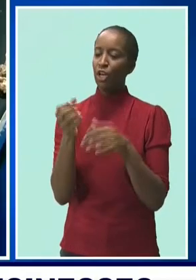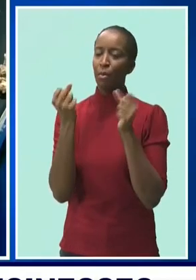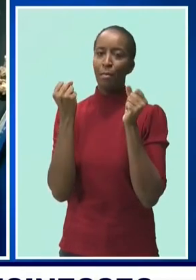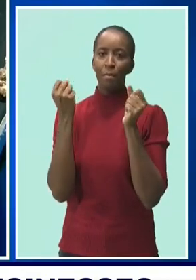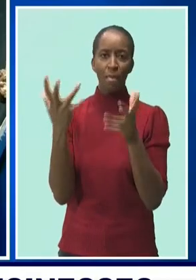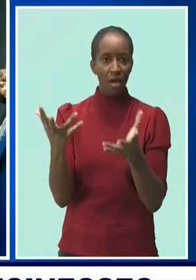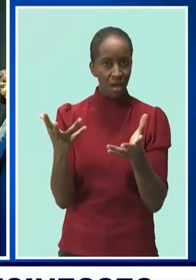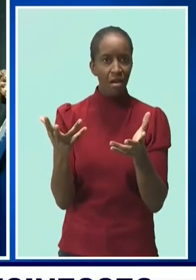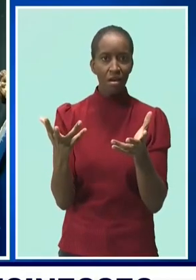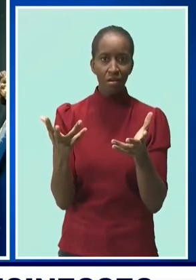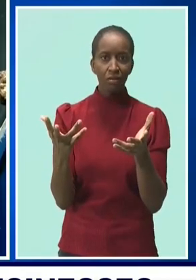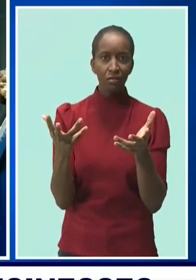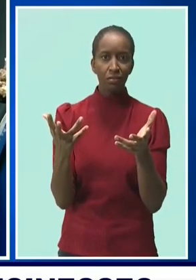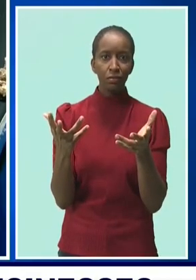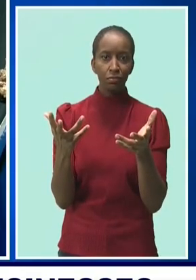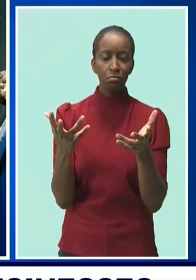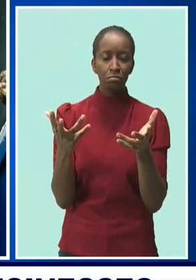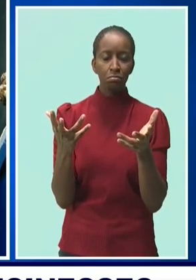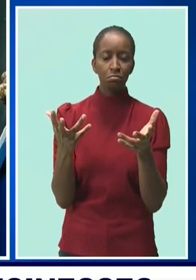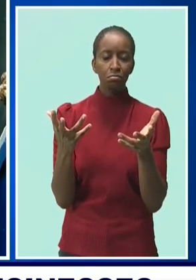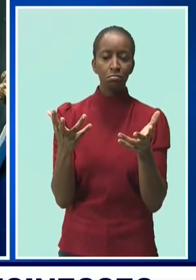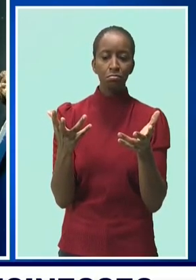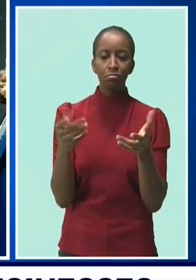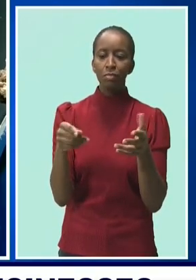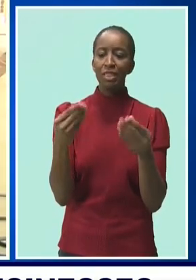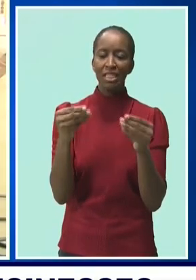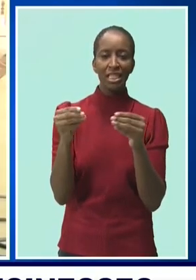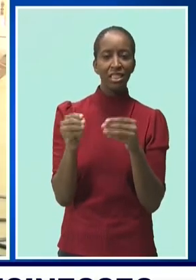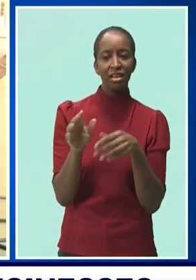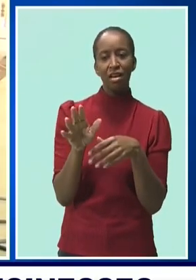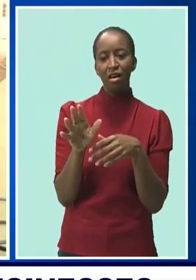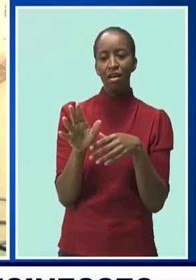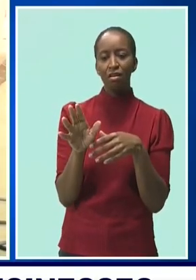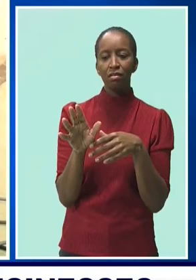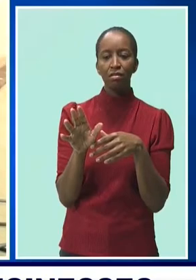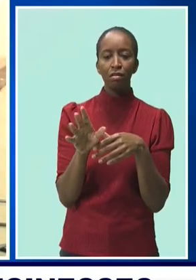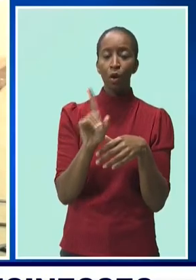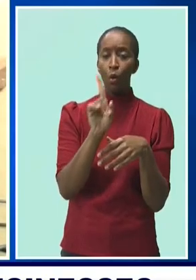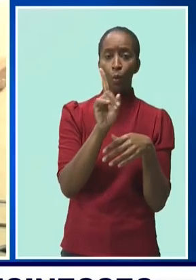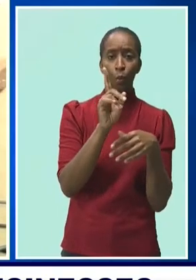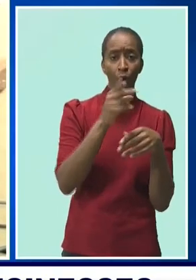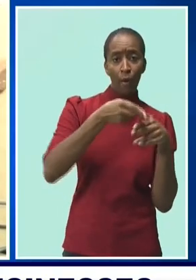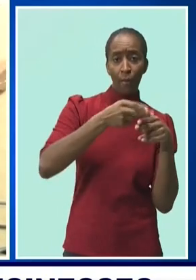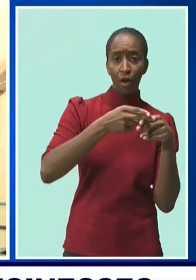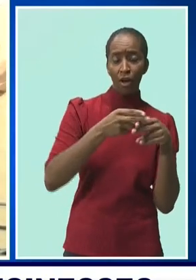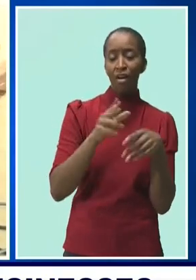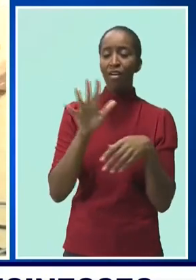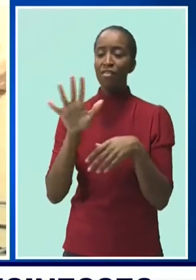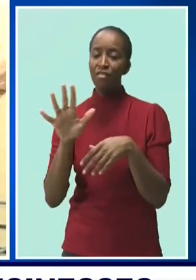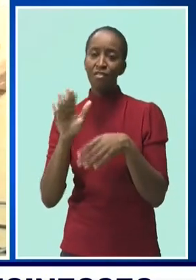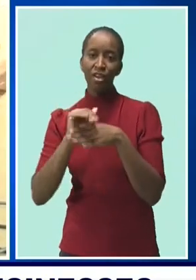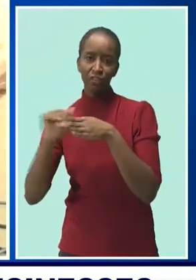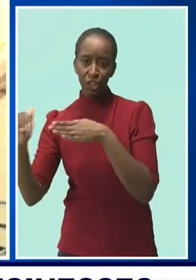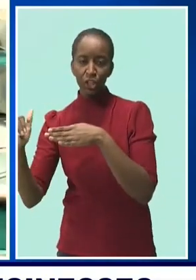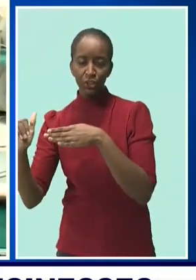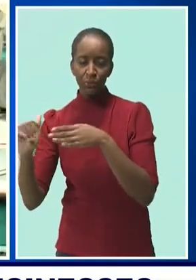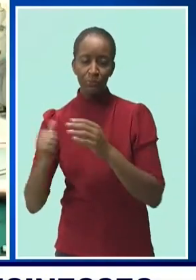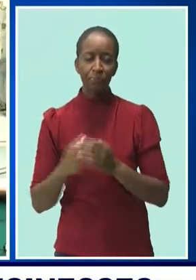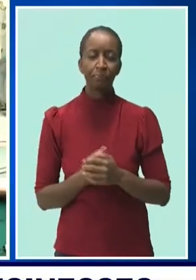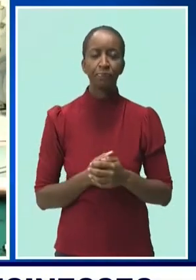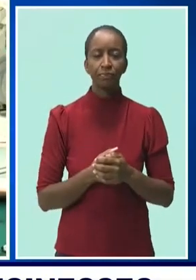Right now they're like, the amberfish gonna sell like $5 a pound. So all the amberfish lovers, fresh amberfish back in the market.